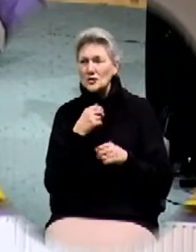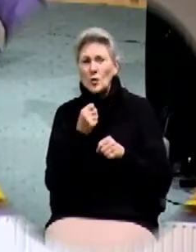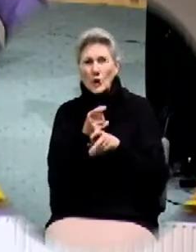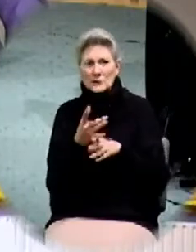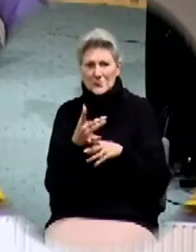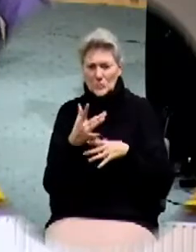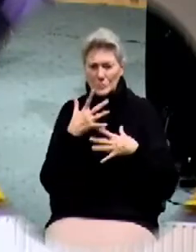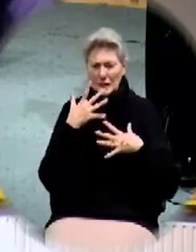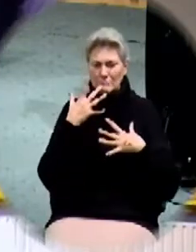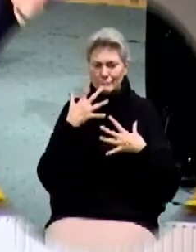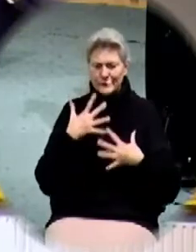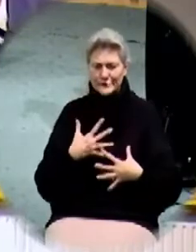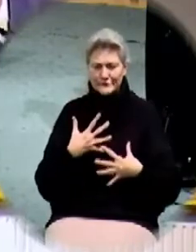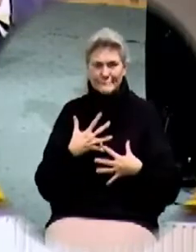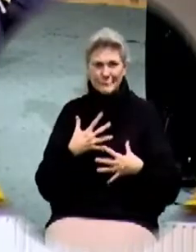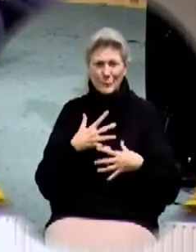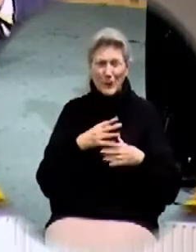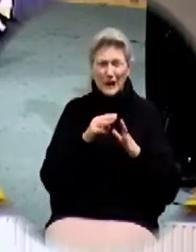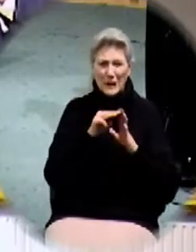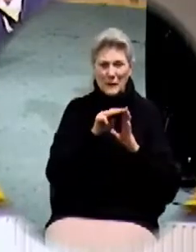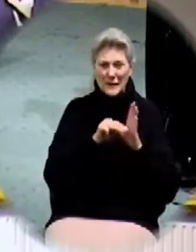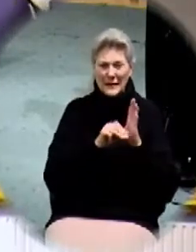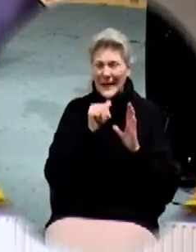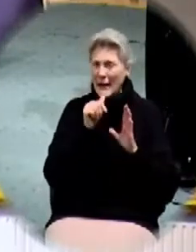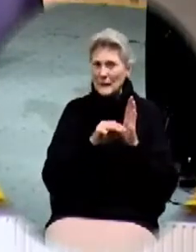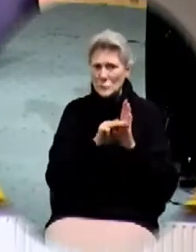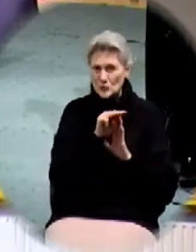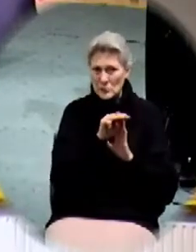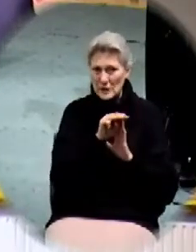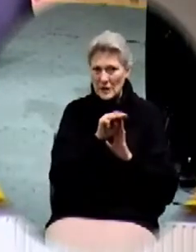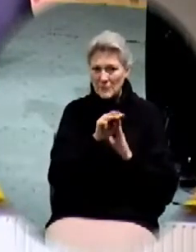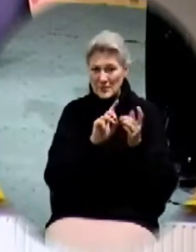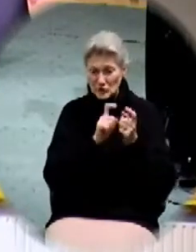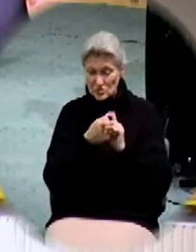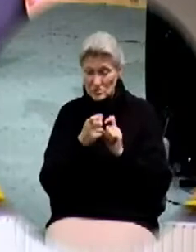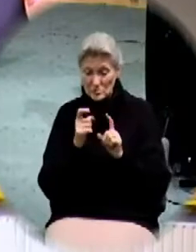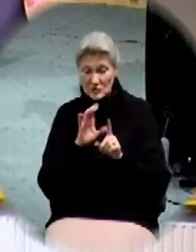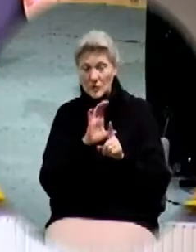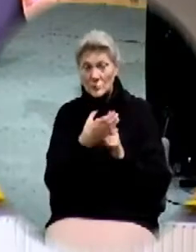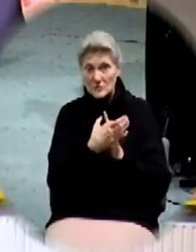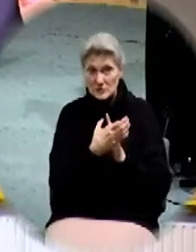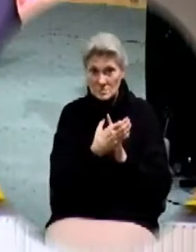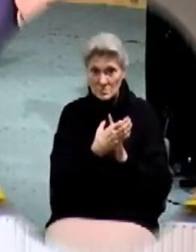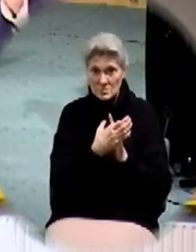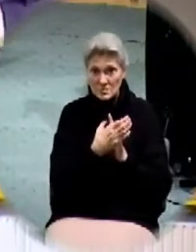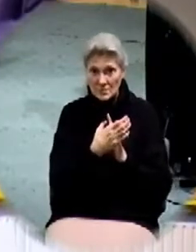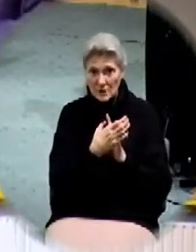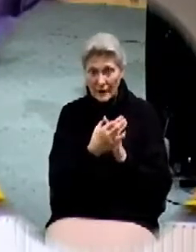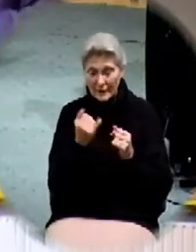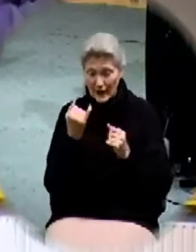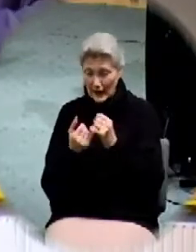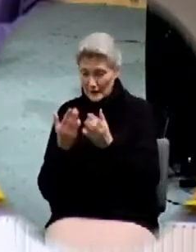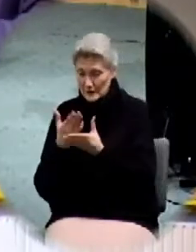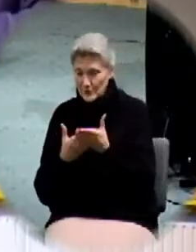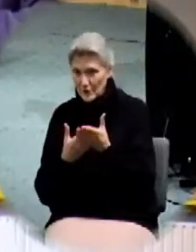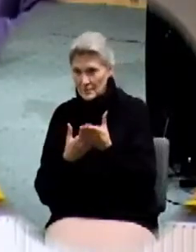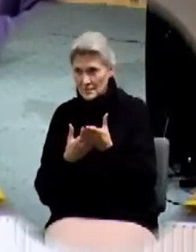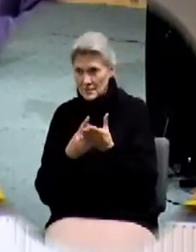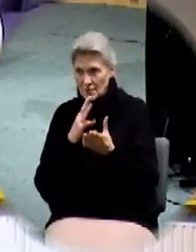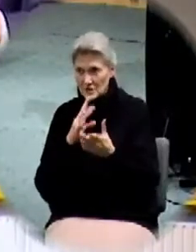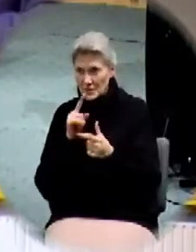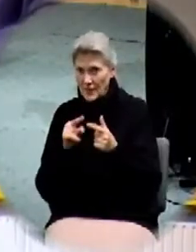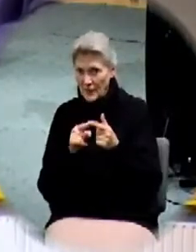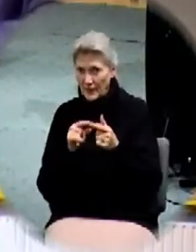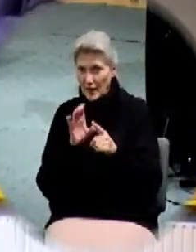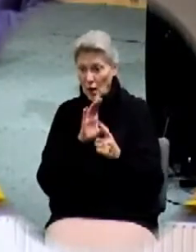well formed maturity in you so that first part talks about adjusting to your culture the last time last part